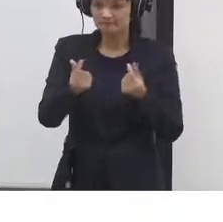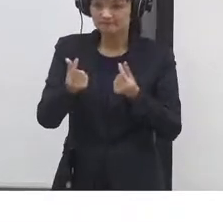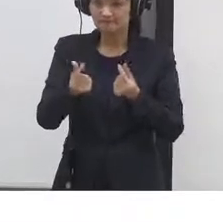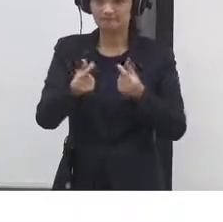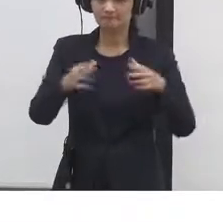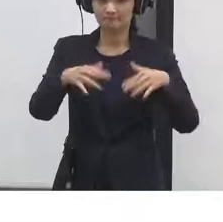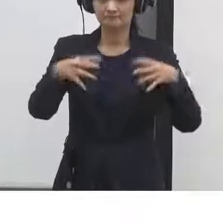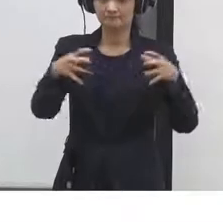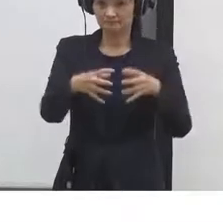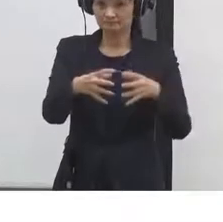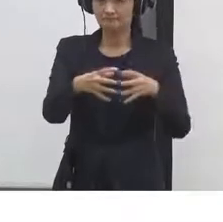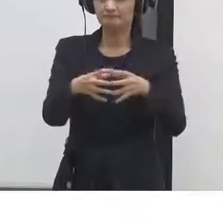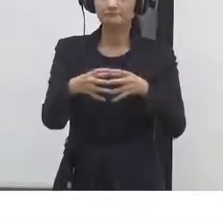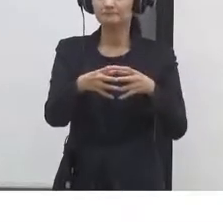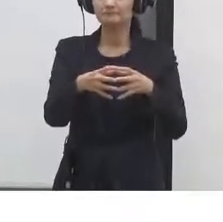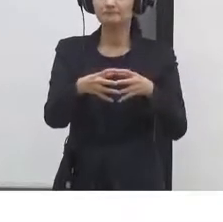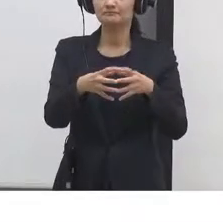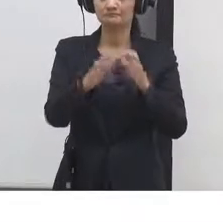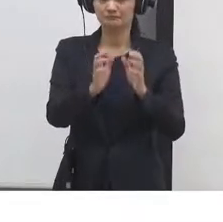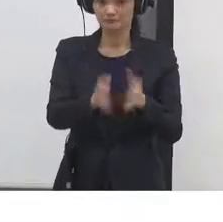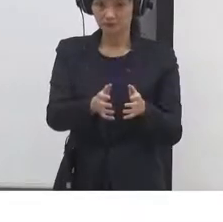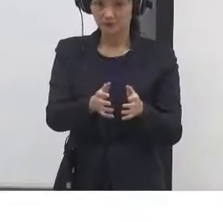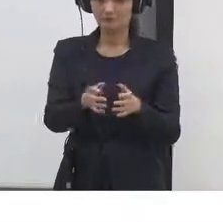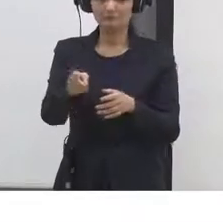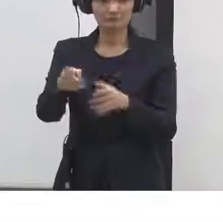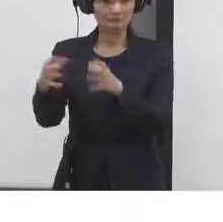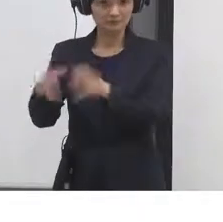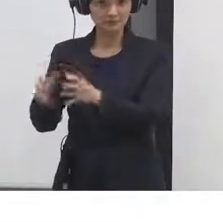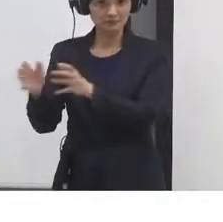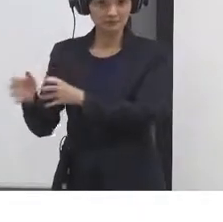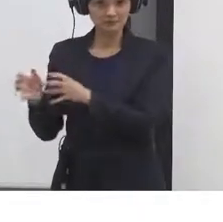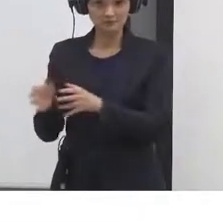rebellion in order to move power to the people.